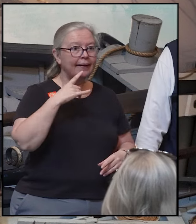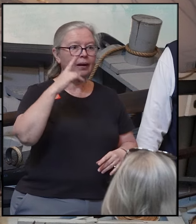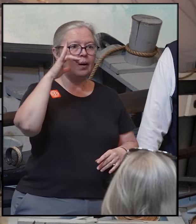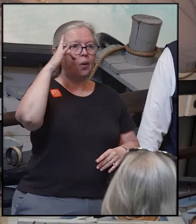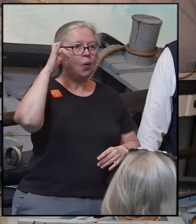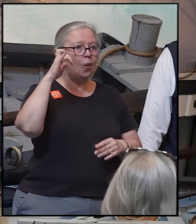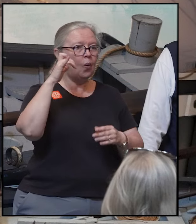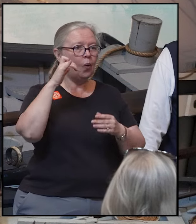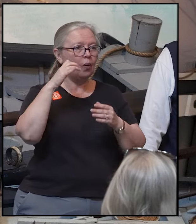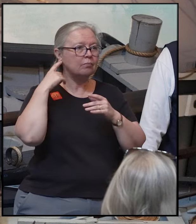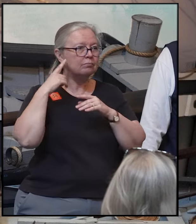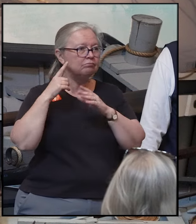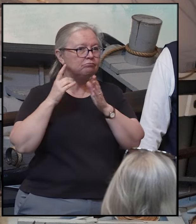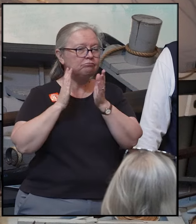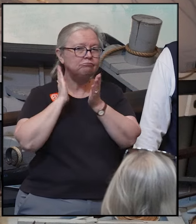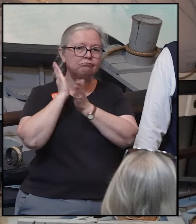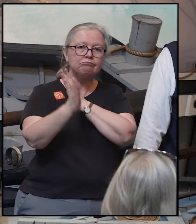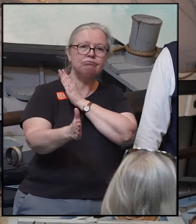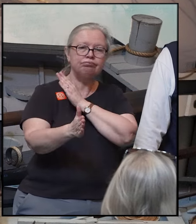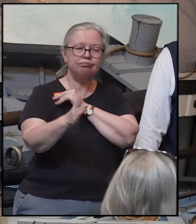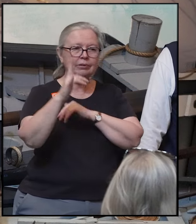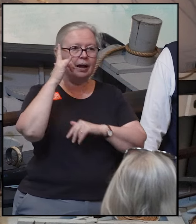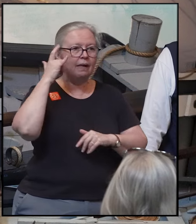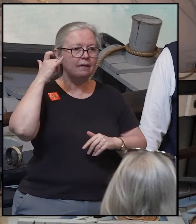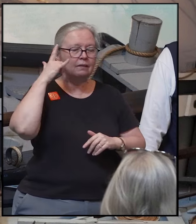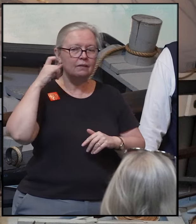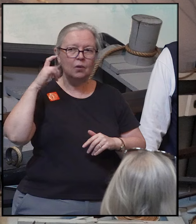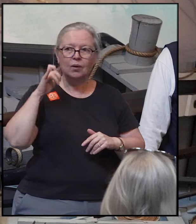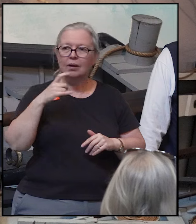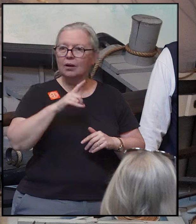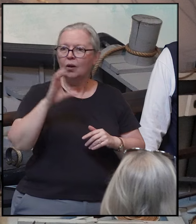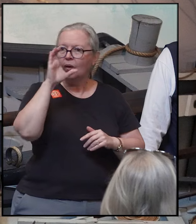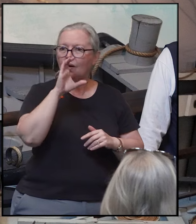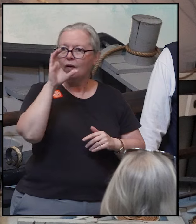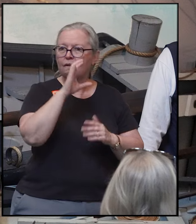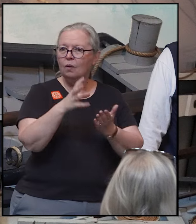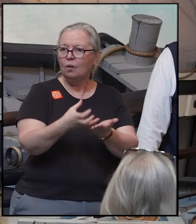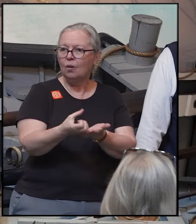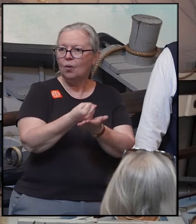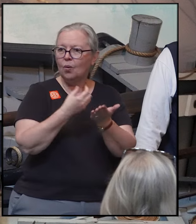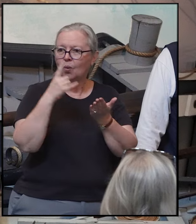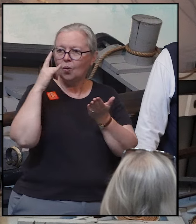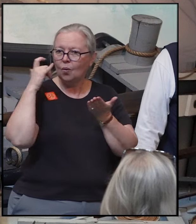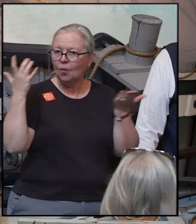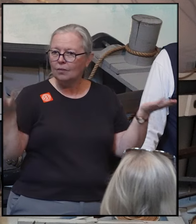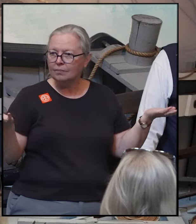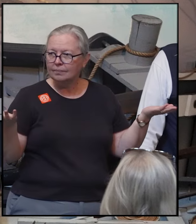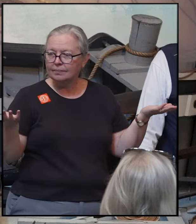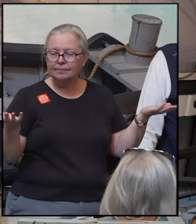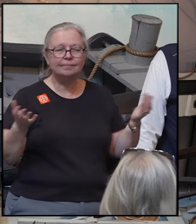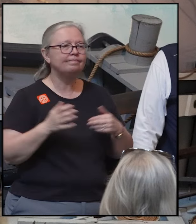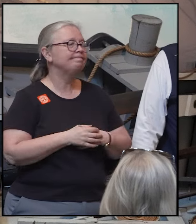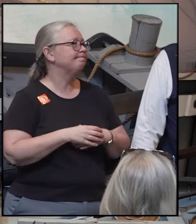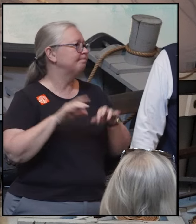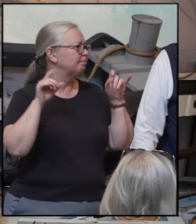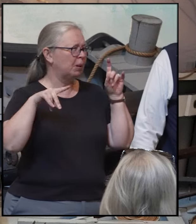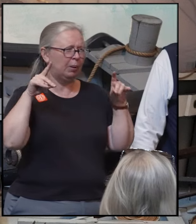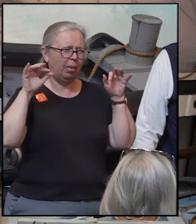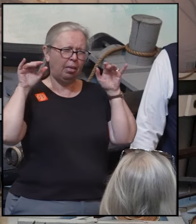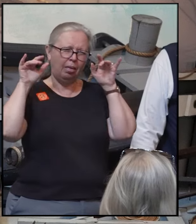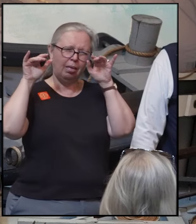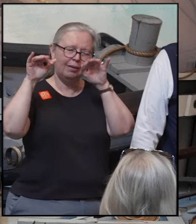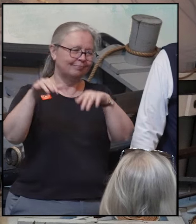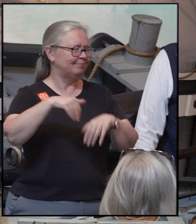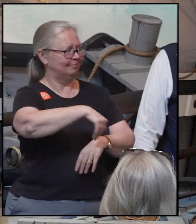the Nantucketers jumped ship in California. By this time, the trip were at least four years. They said, hey, guys, you you go looking for